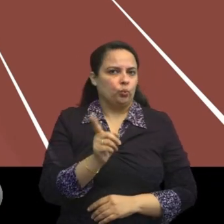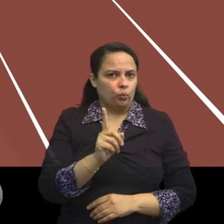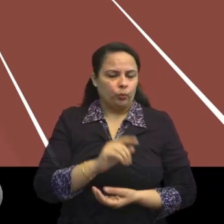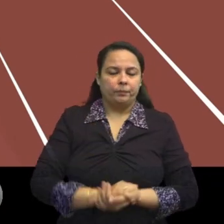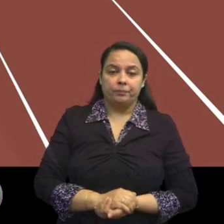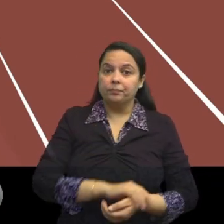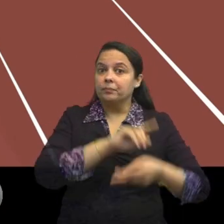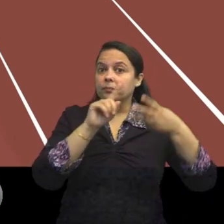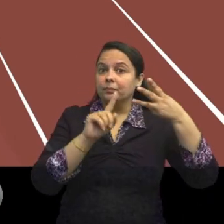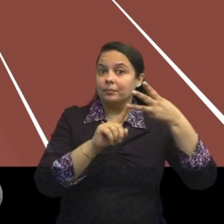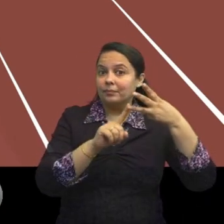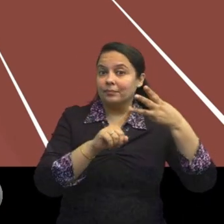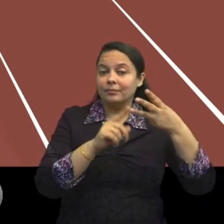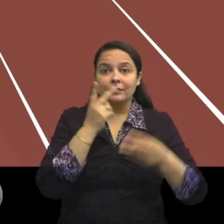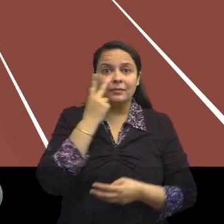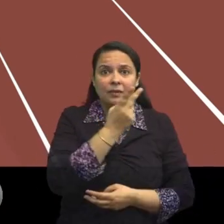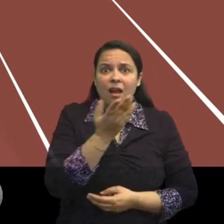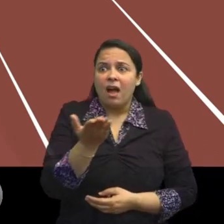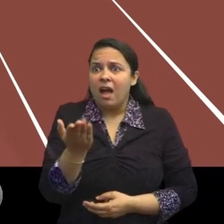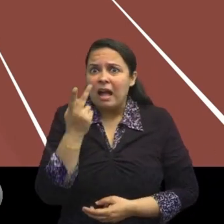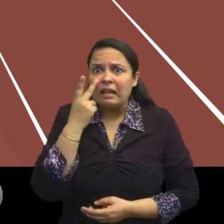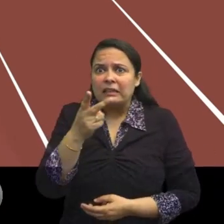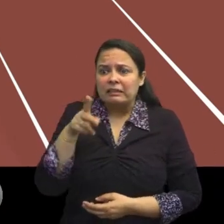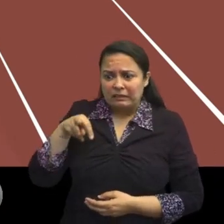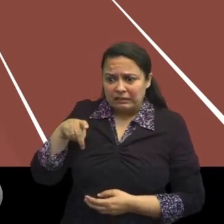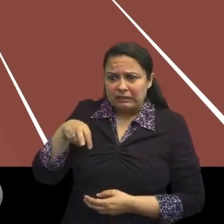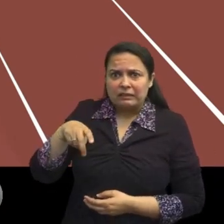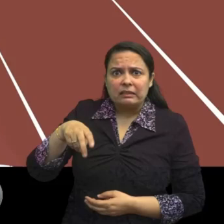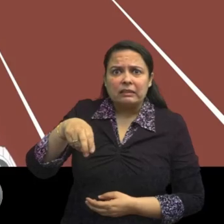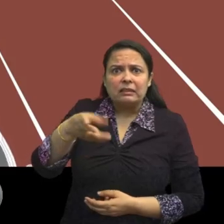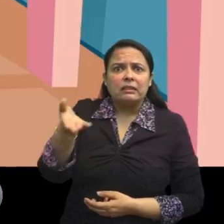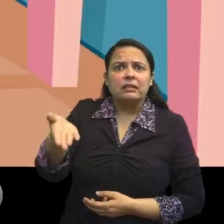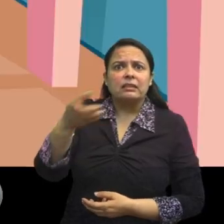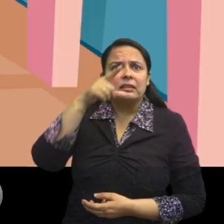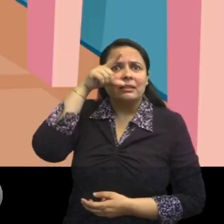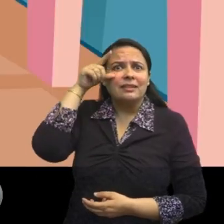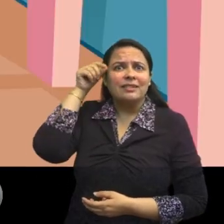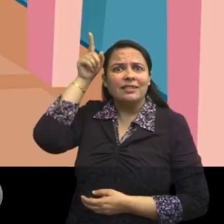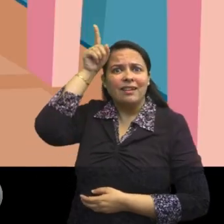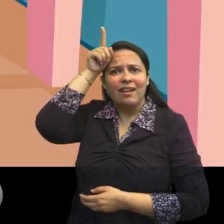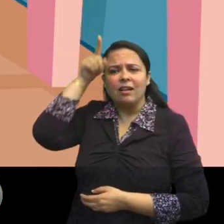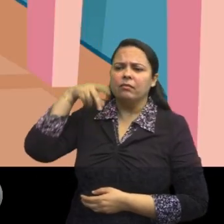facing the traffic. Otherwise, a car can come and hit him from behind.